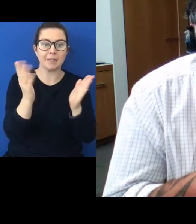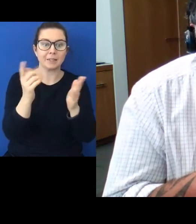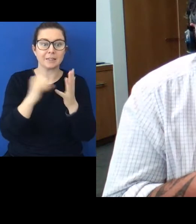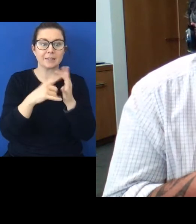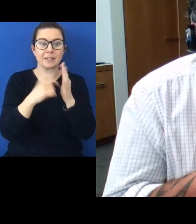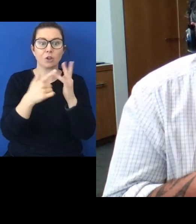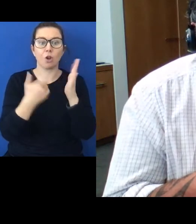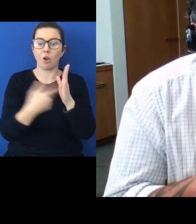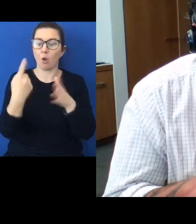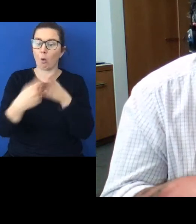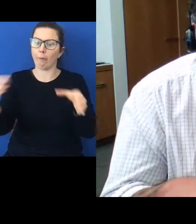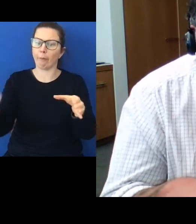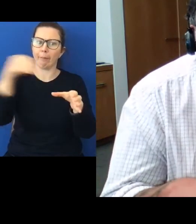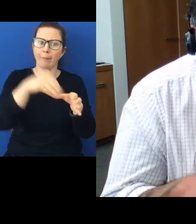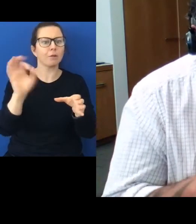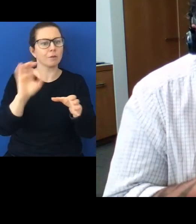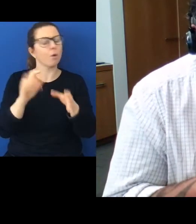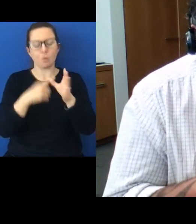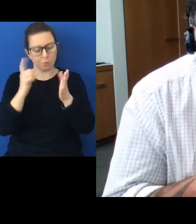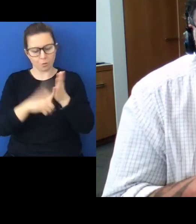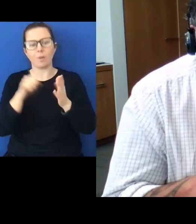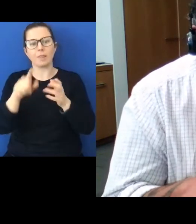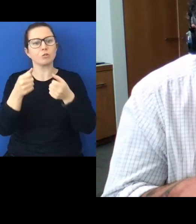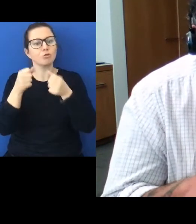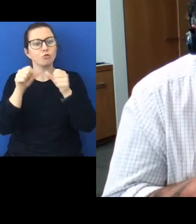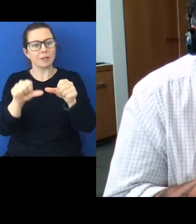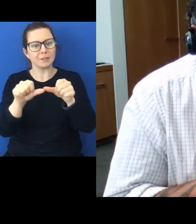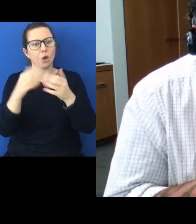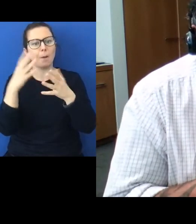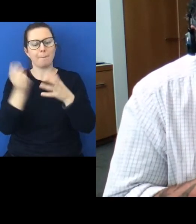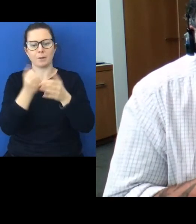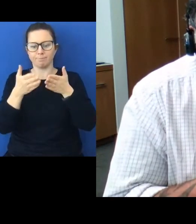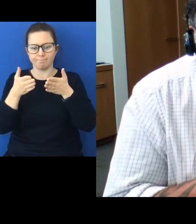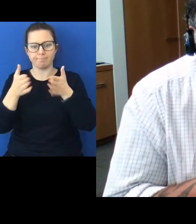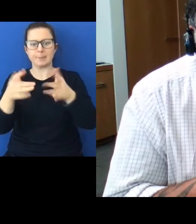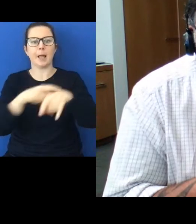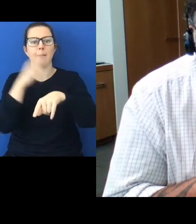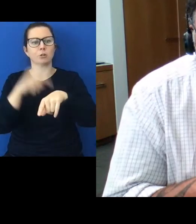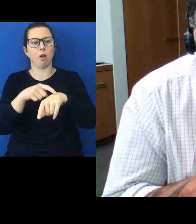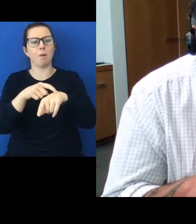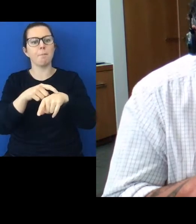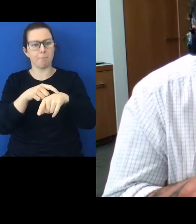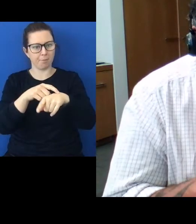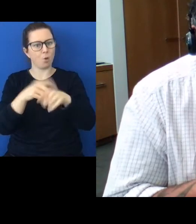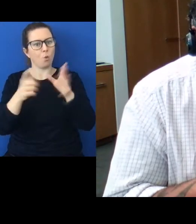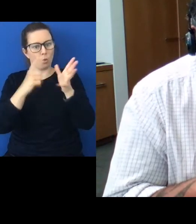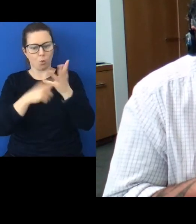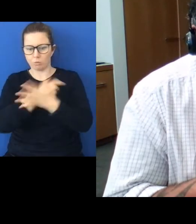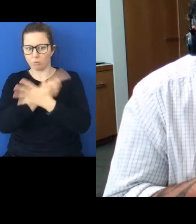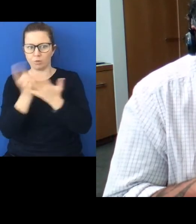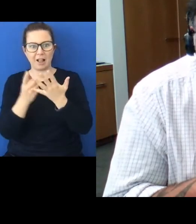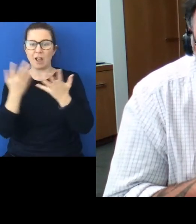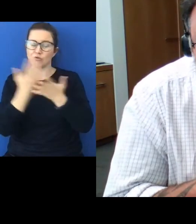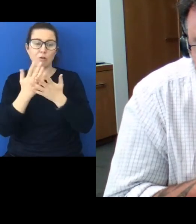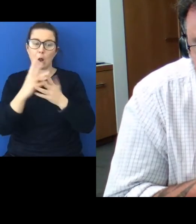My experience is that all of these strategies run at the same time in a relatively untidy